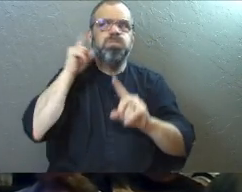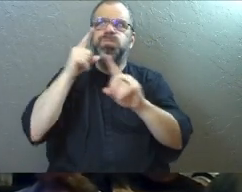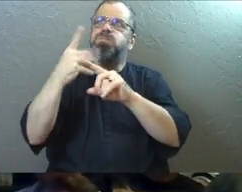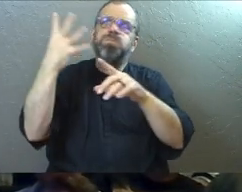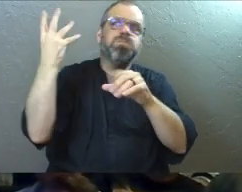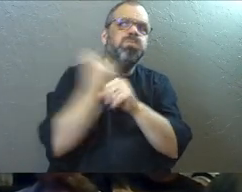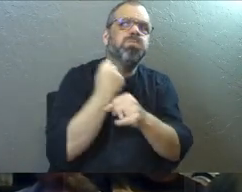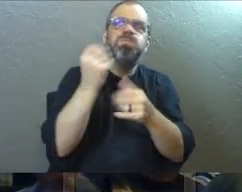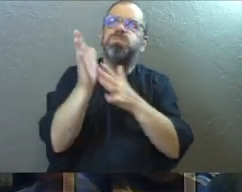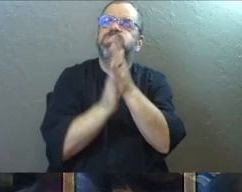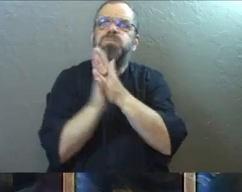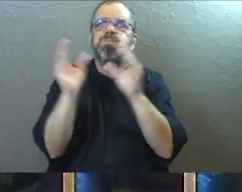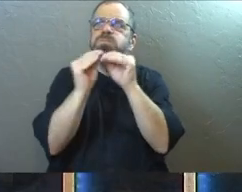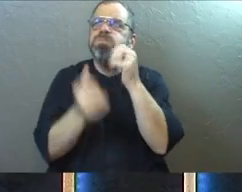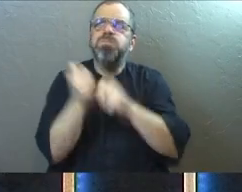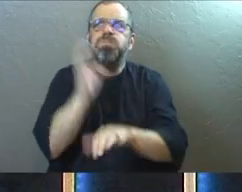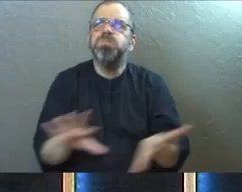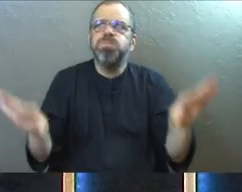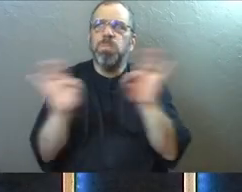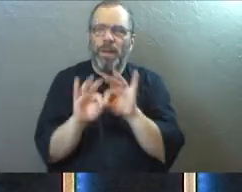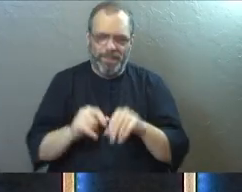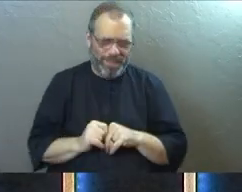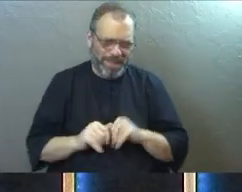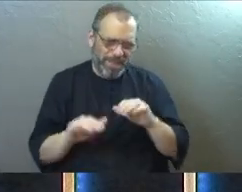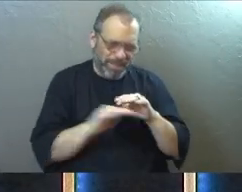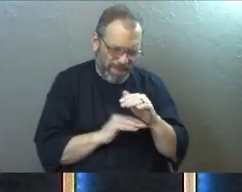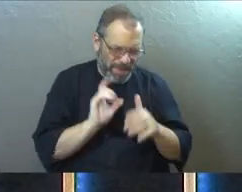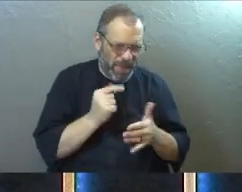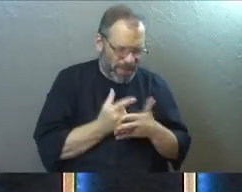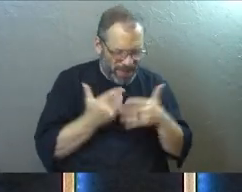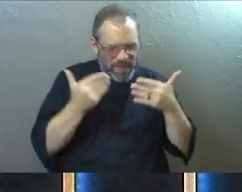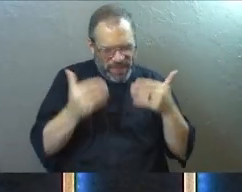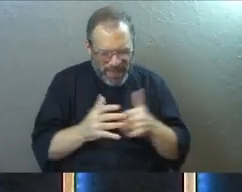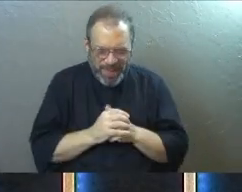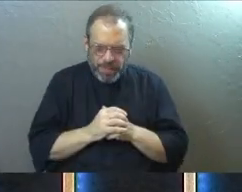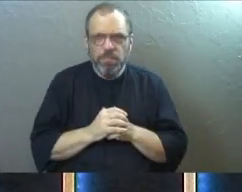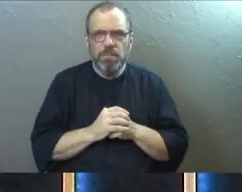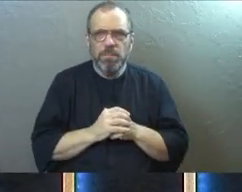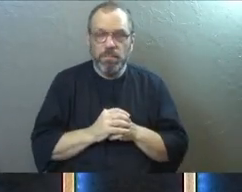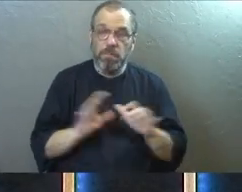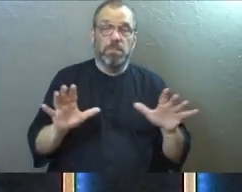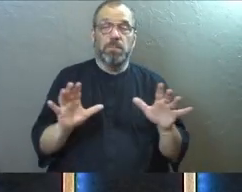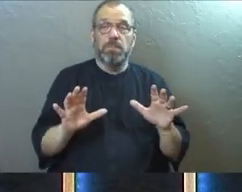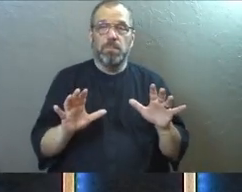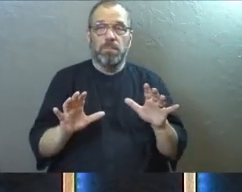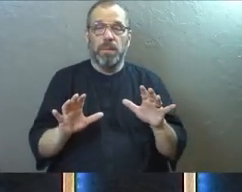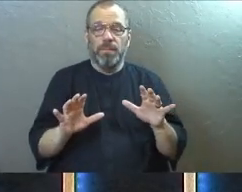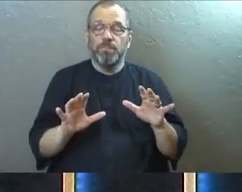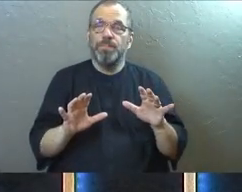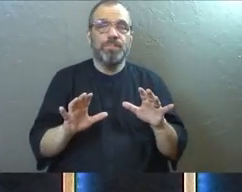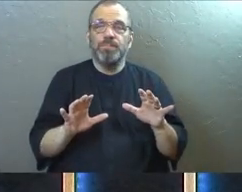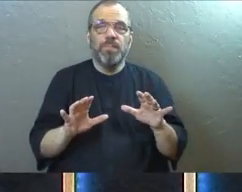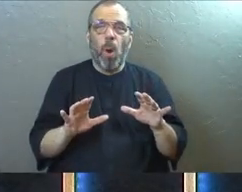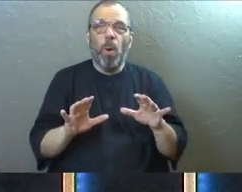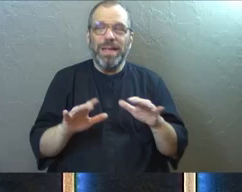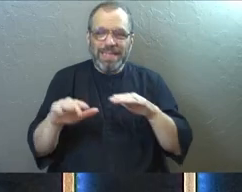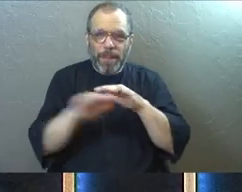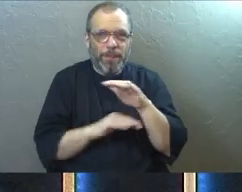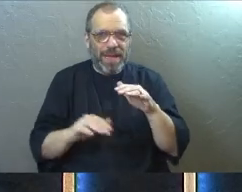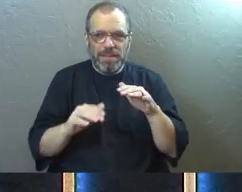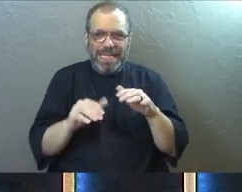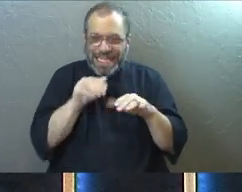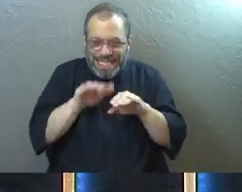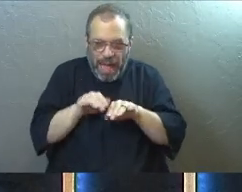stuff. We move on to the more important. This is basic. And we graduate onto what it is that God has for us. It's not basic.